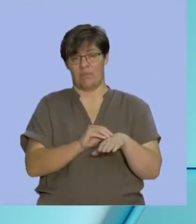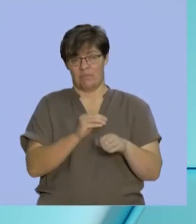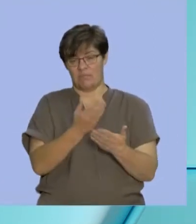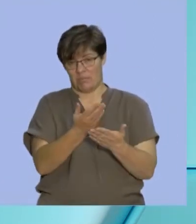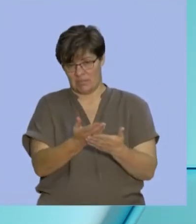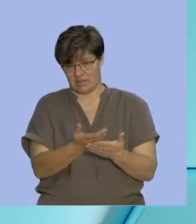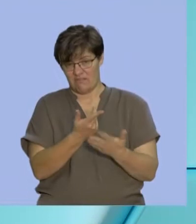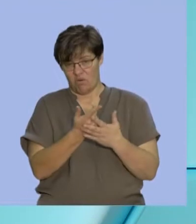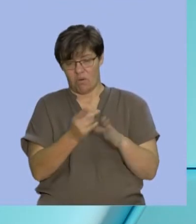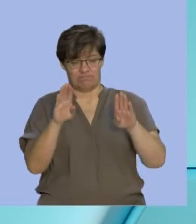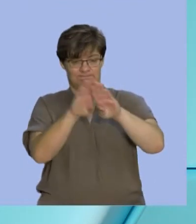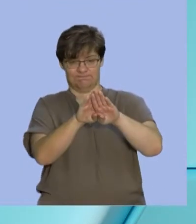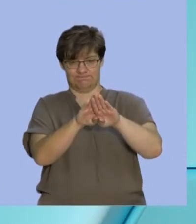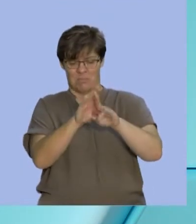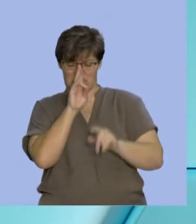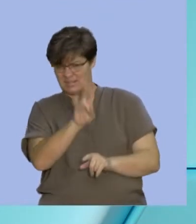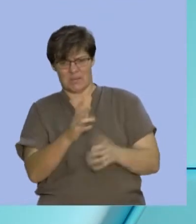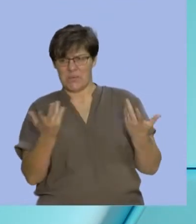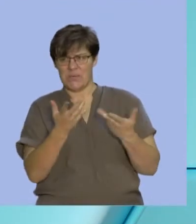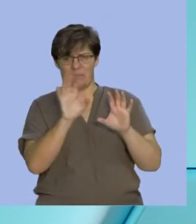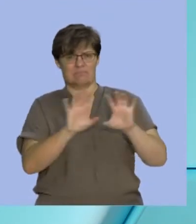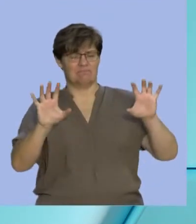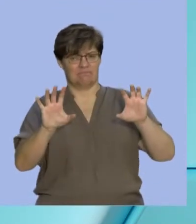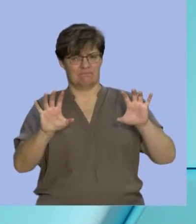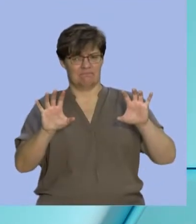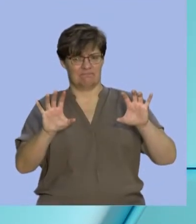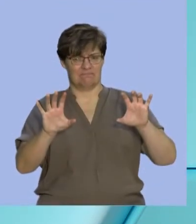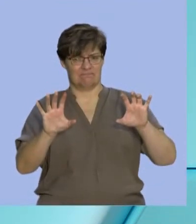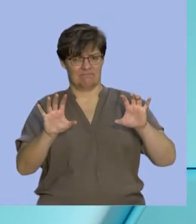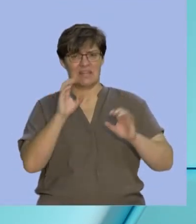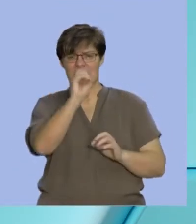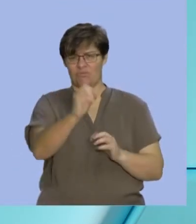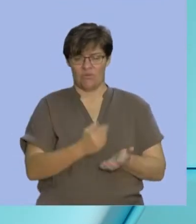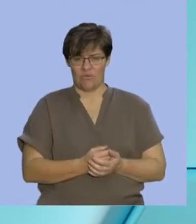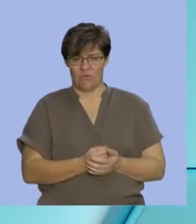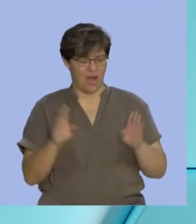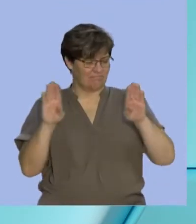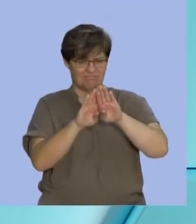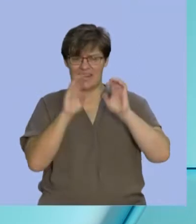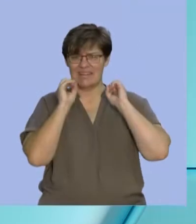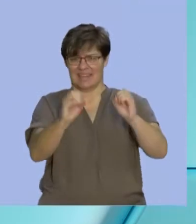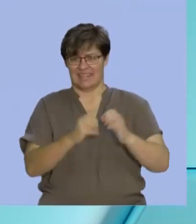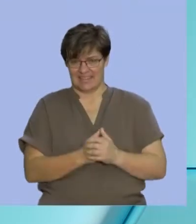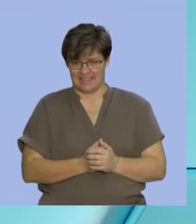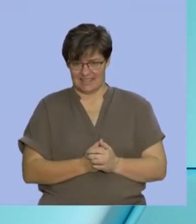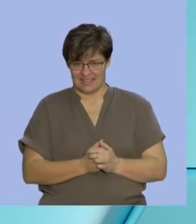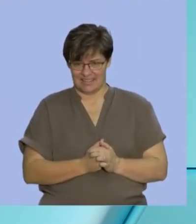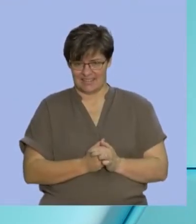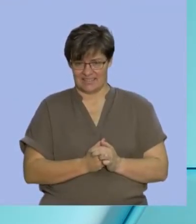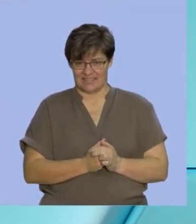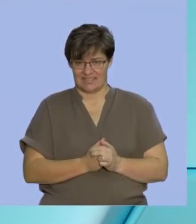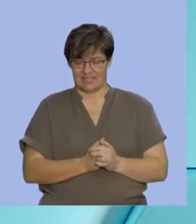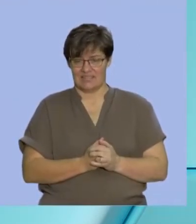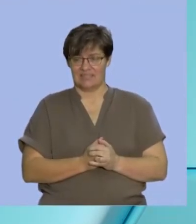intersection. But we can see here the probability of the intersection is zero because there's no element in the intersection. And